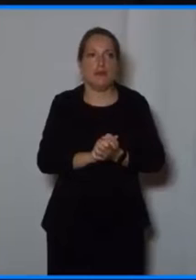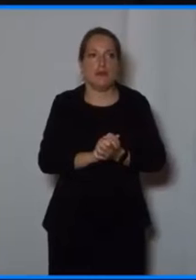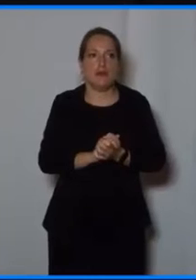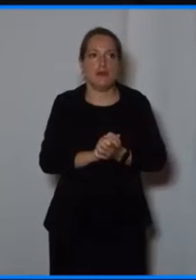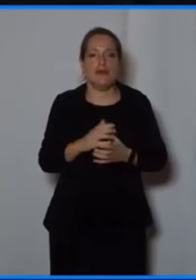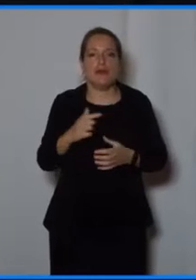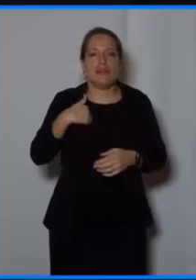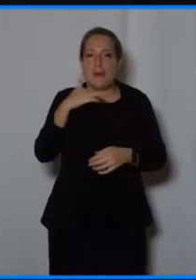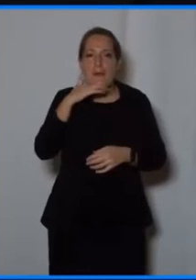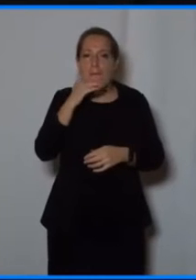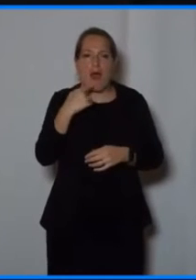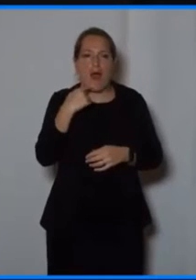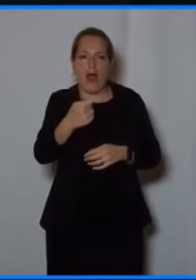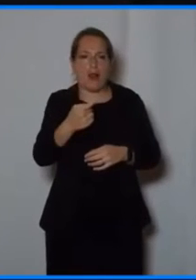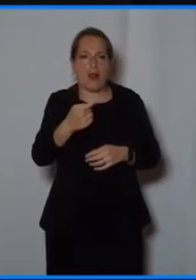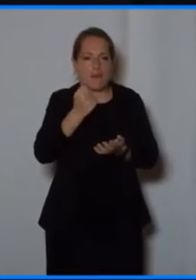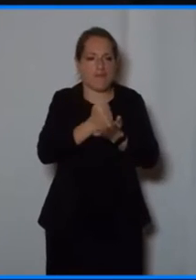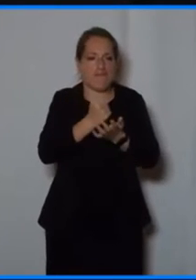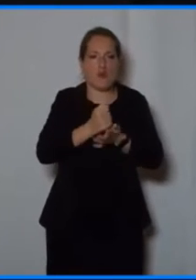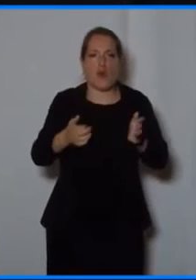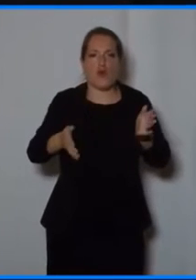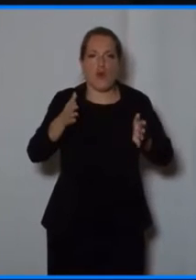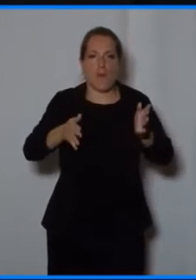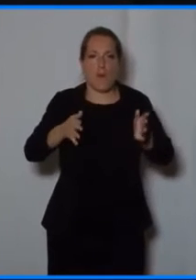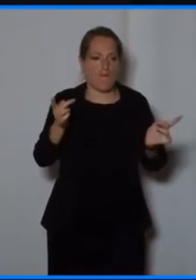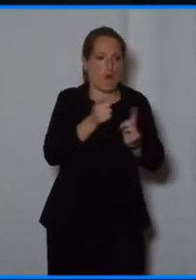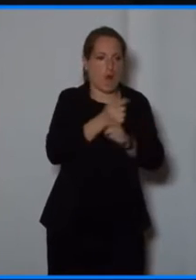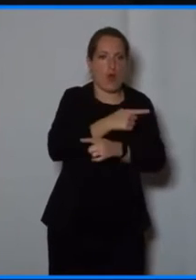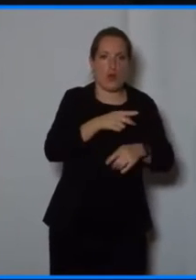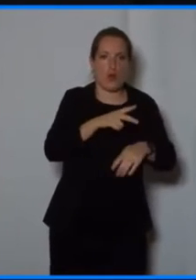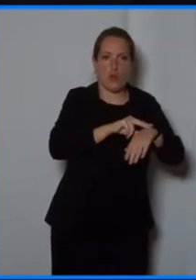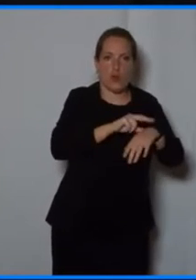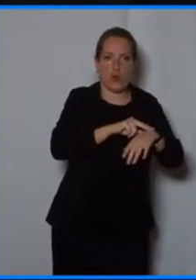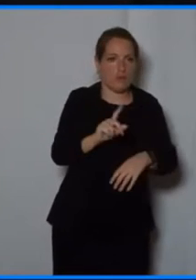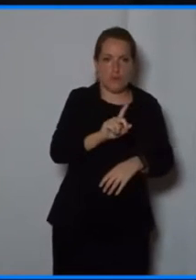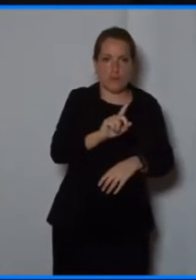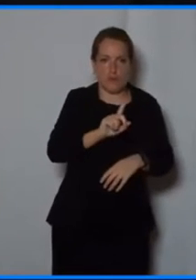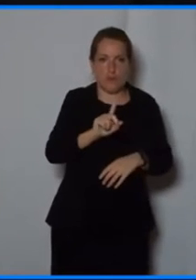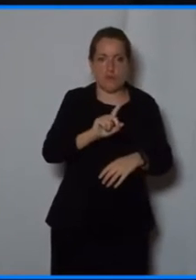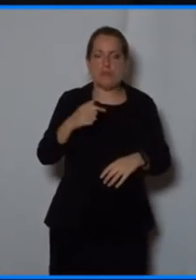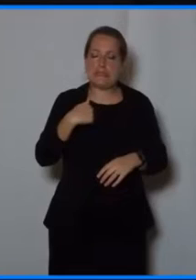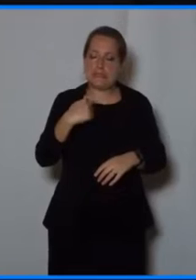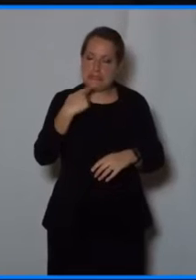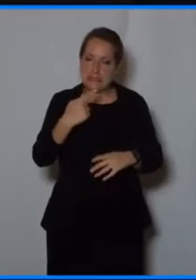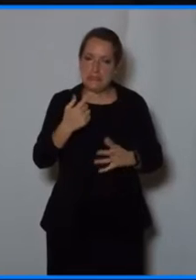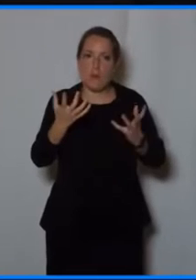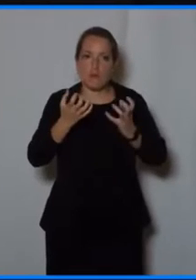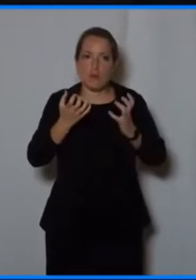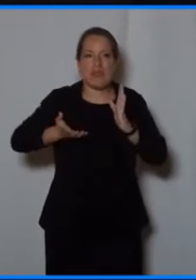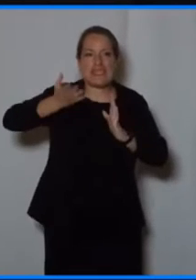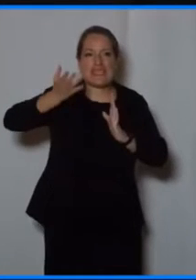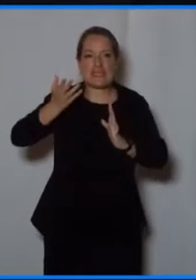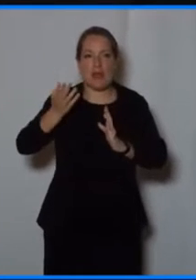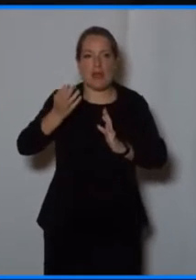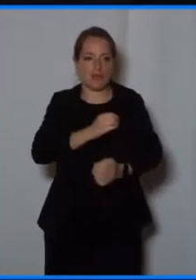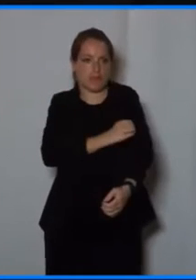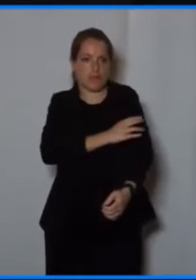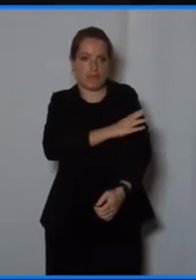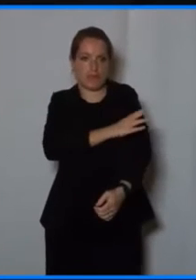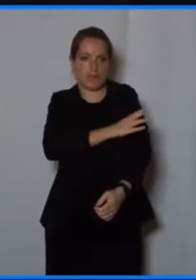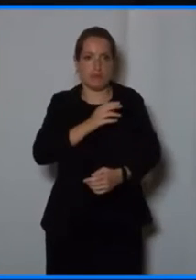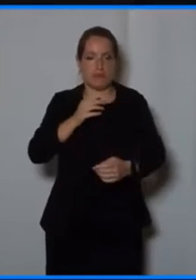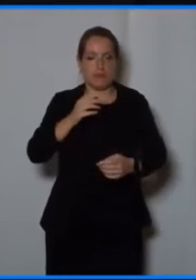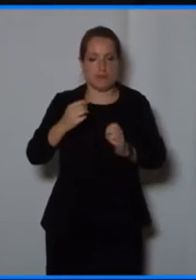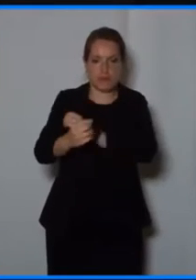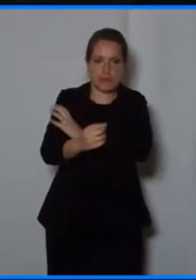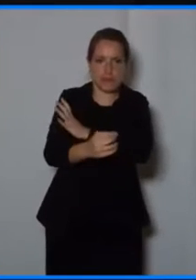by robots. It's about, basically, augmenting the capacity of the staff that we have and making them